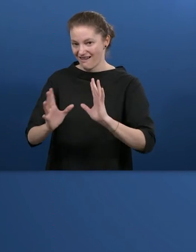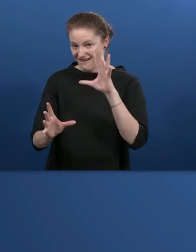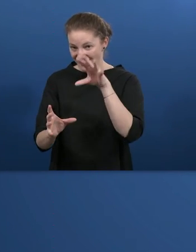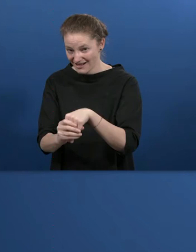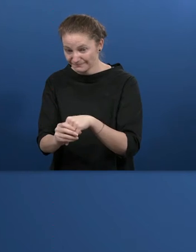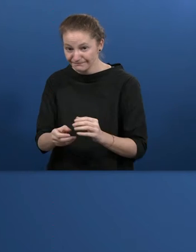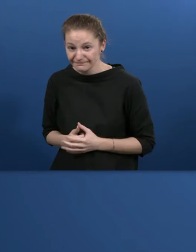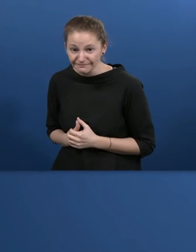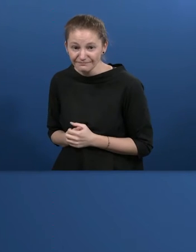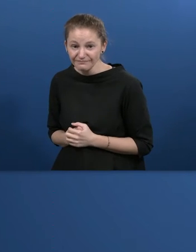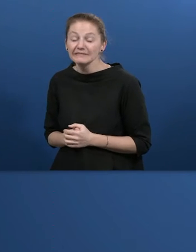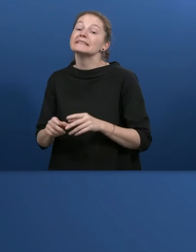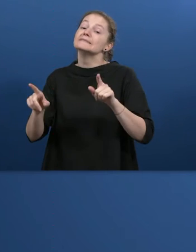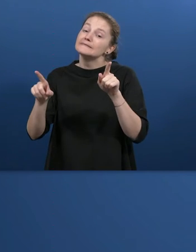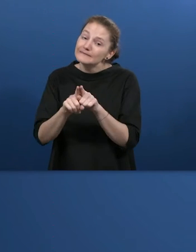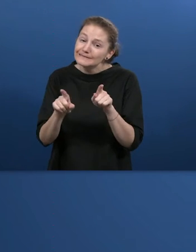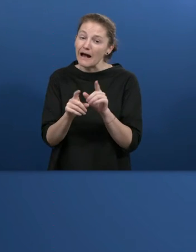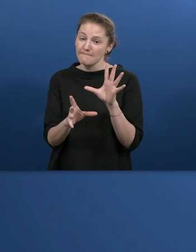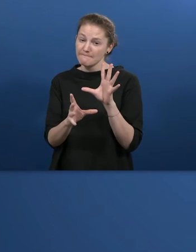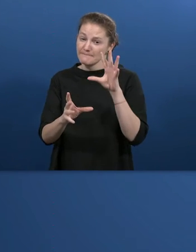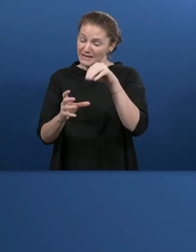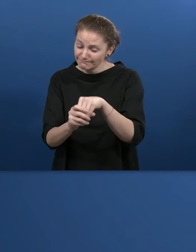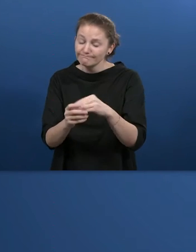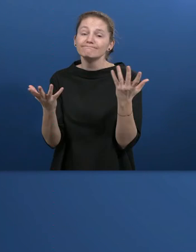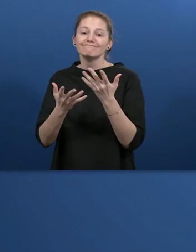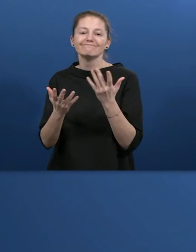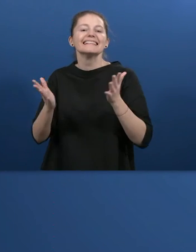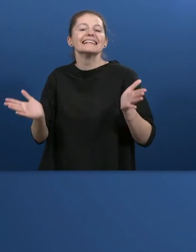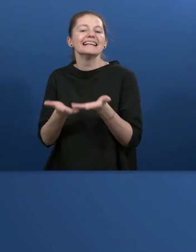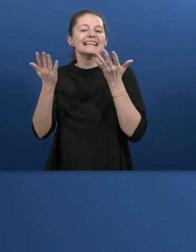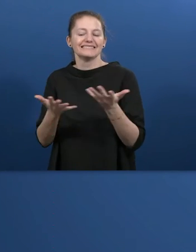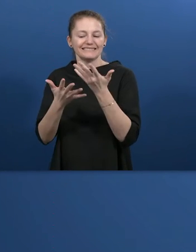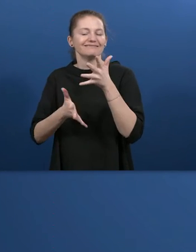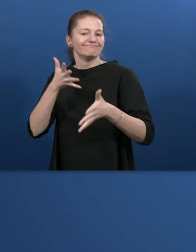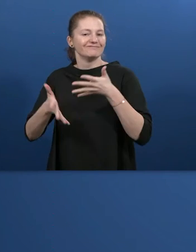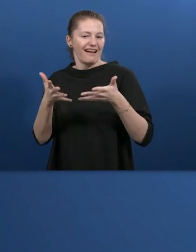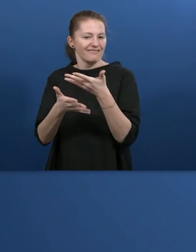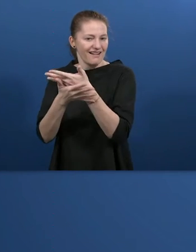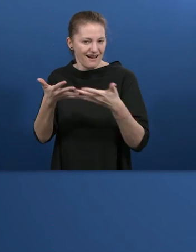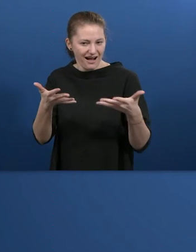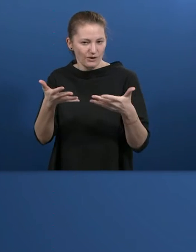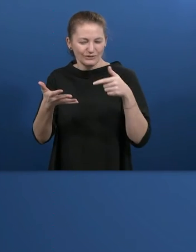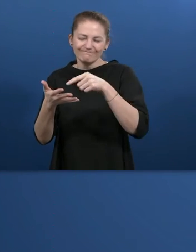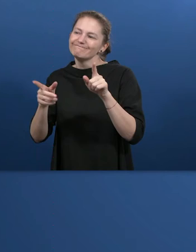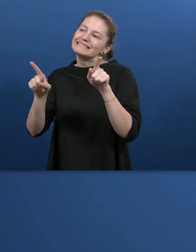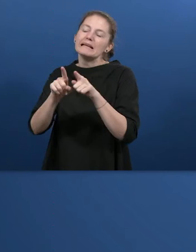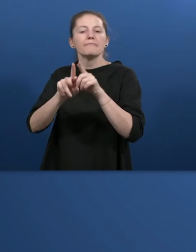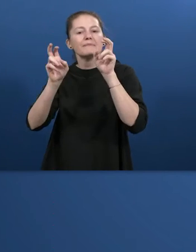one with easy sign language. That's kind of like easy to read version in with